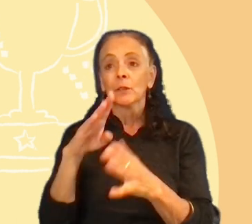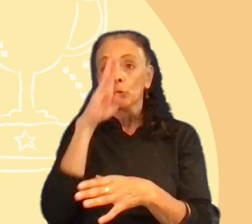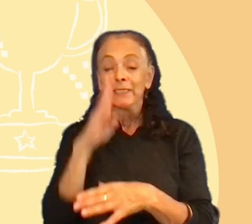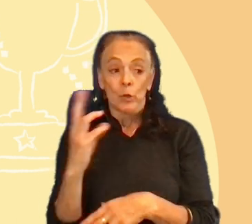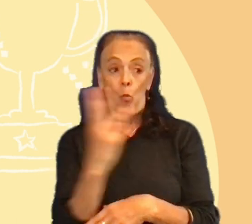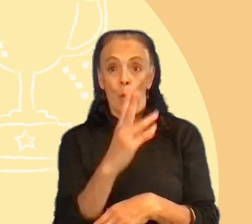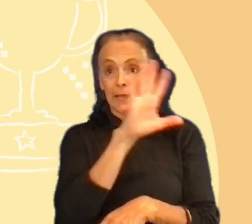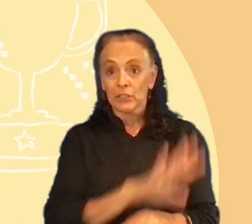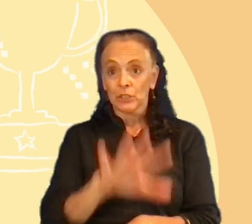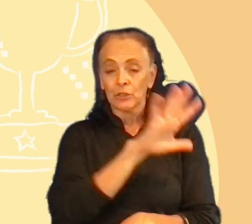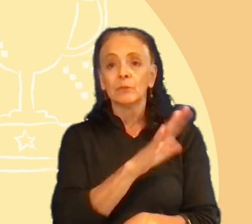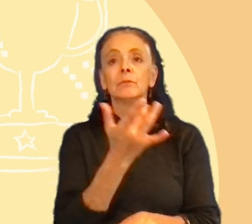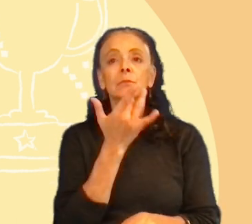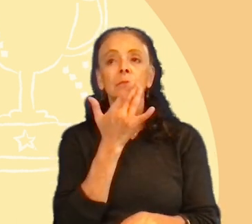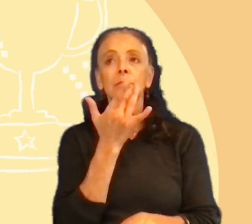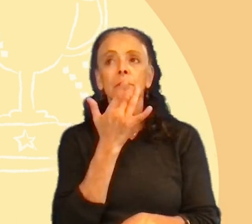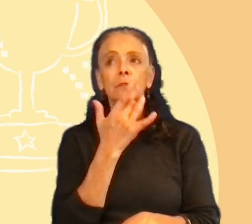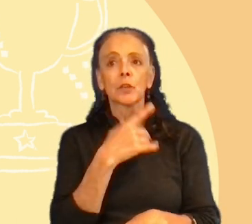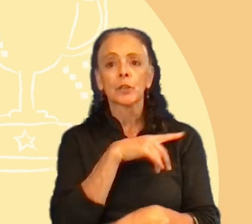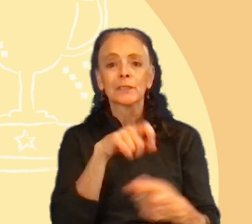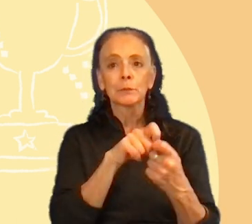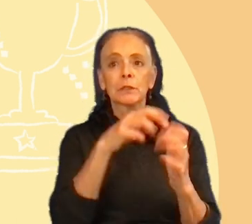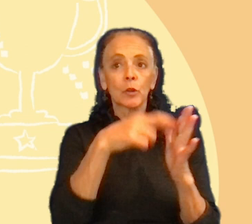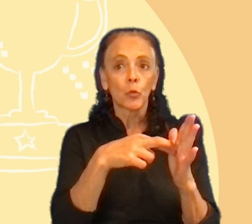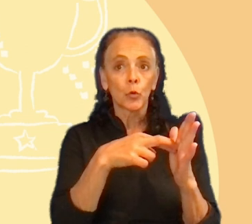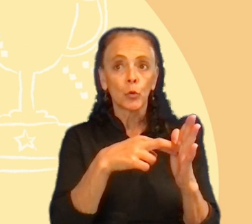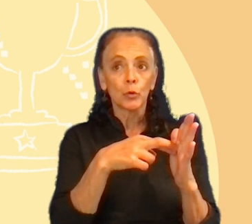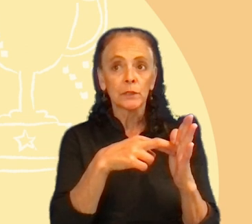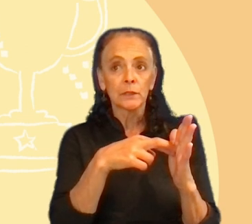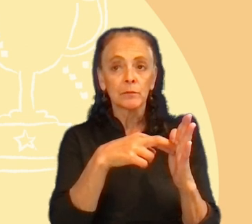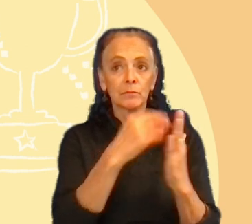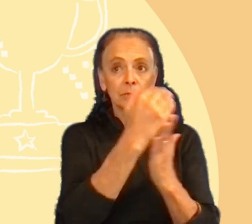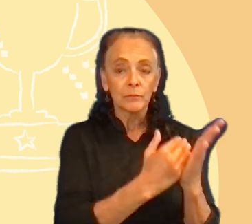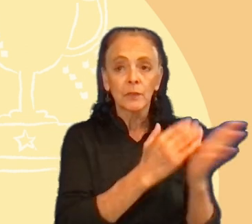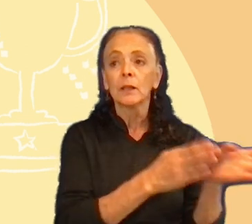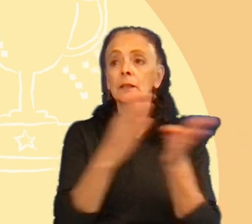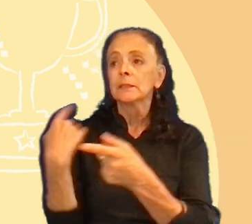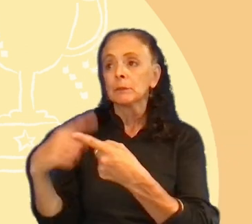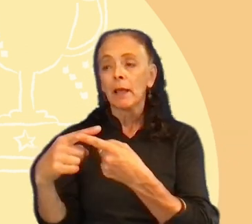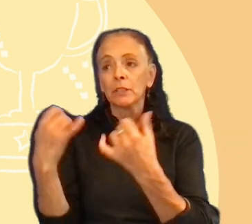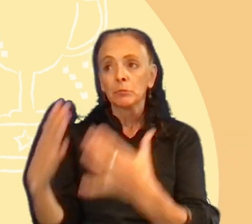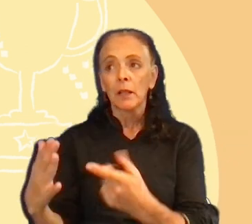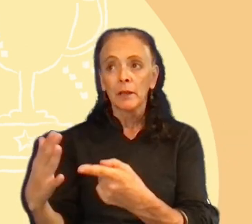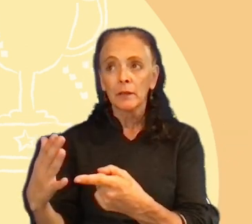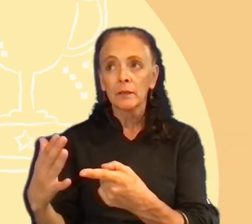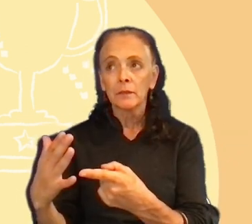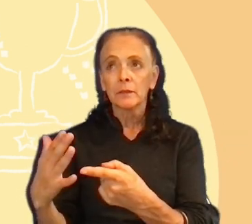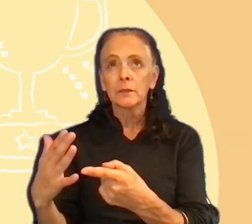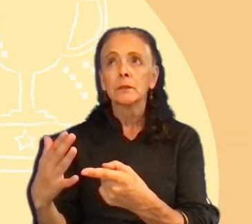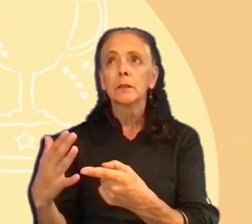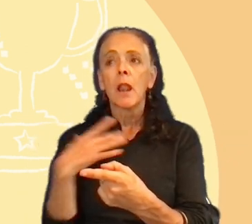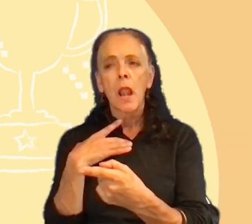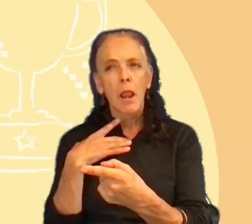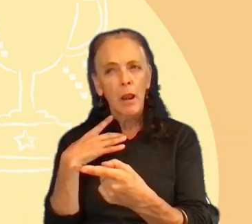would rather play on specific rule set in the, for Spanish players, they would, they even, uh, like